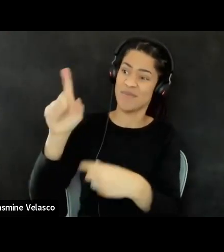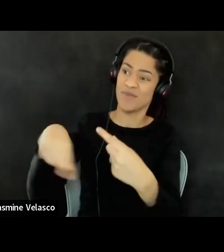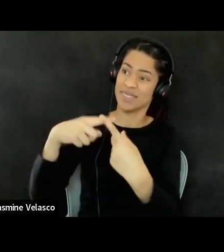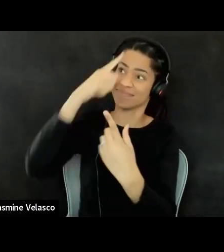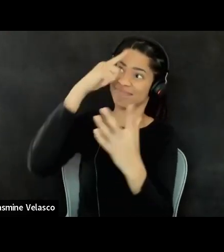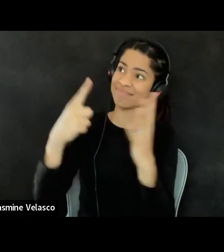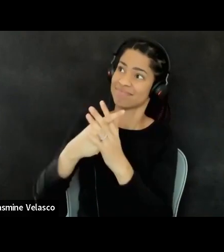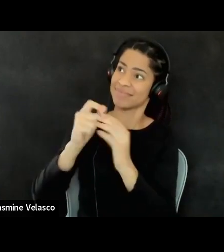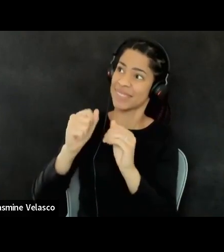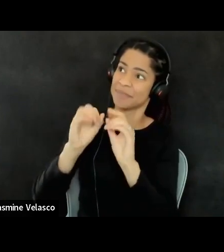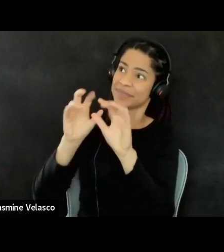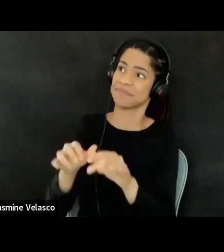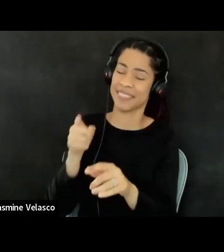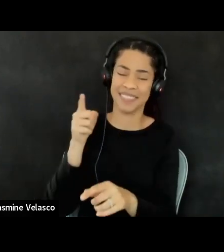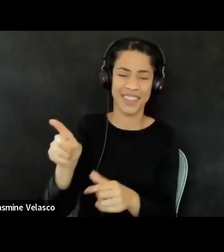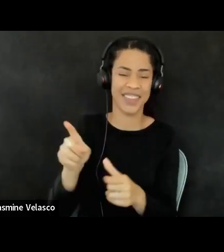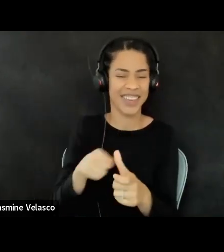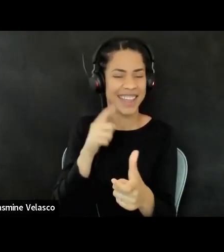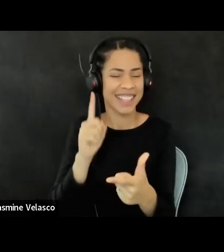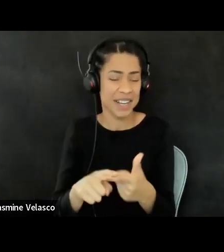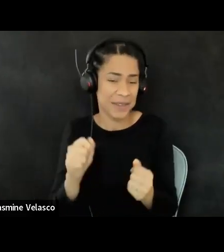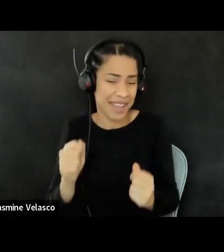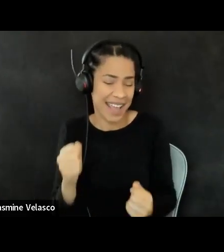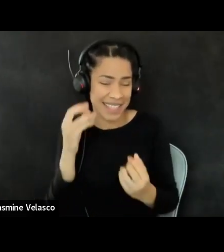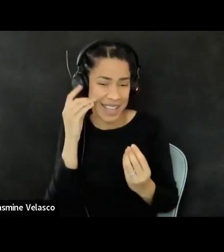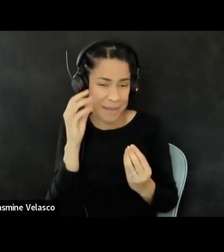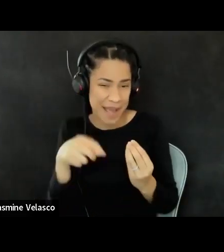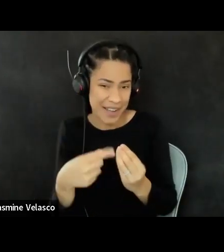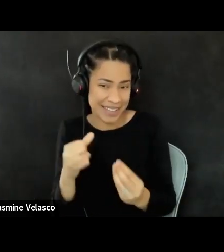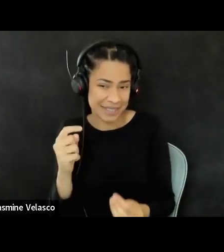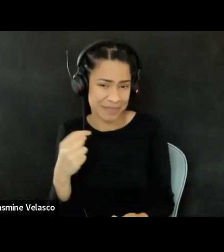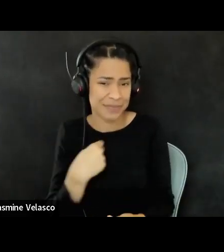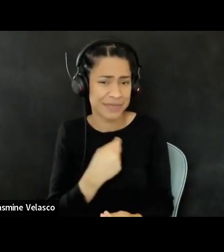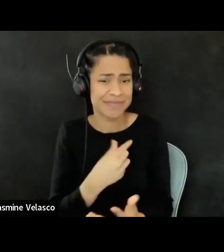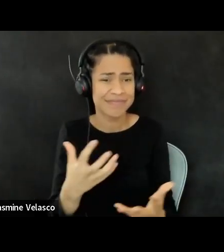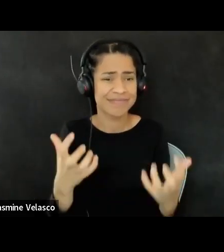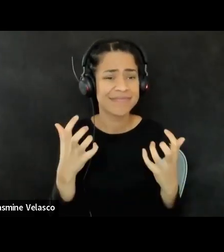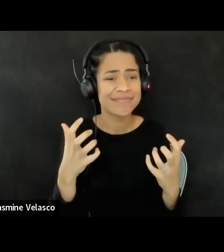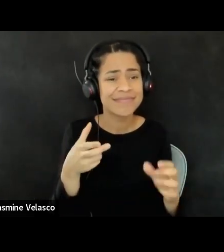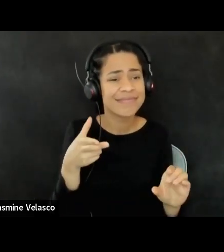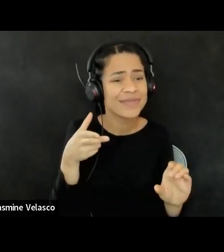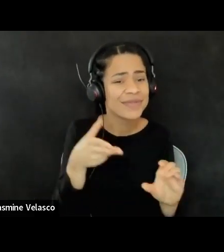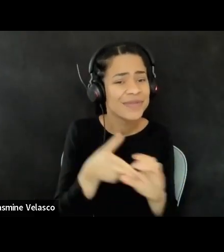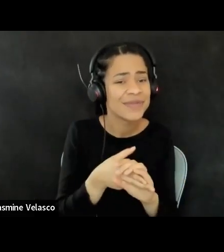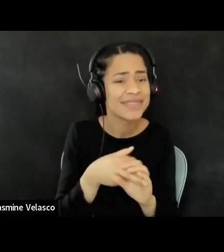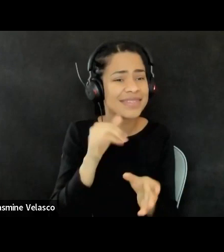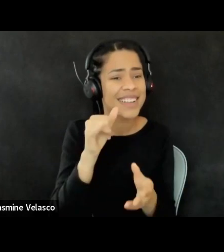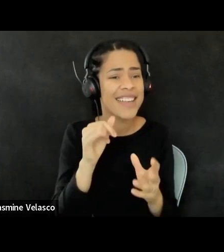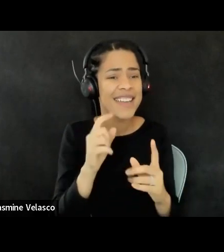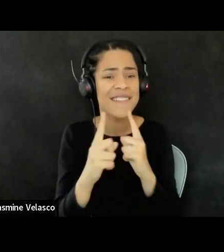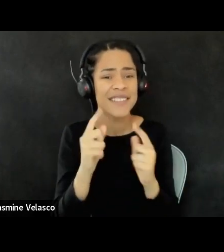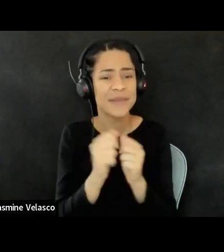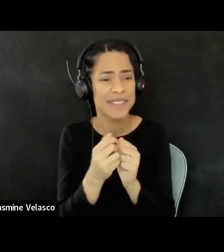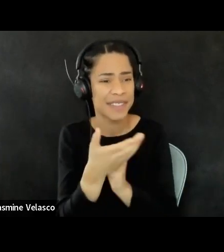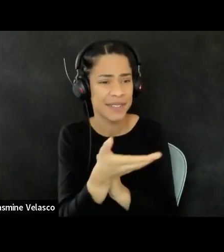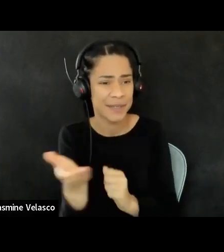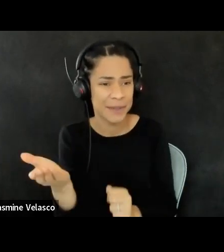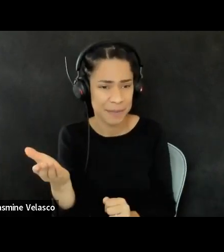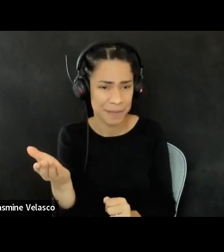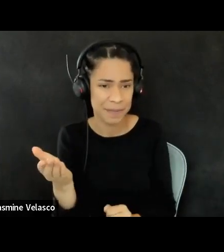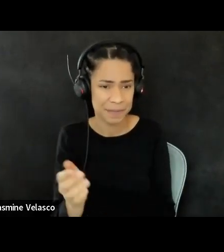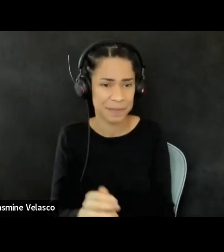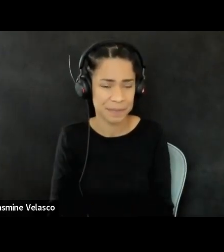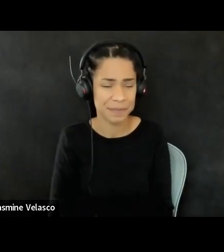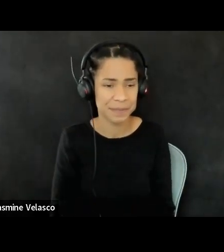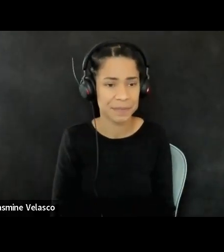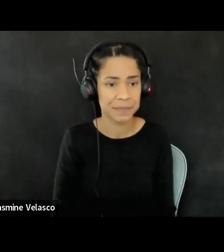it for a few days and reflect back. Um, we would love to join the conversation with you, um, in that way